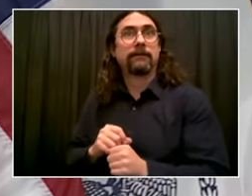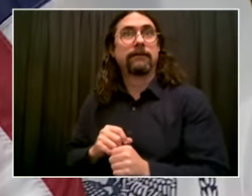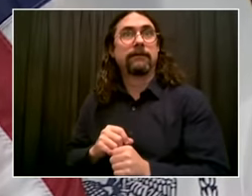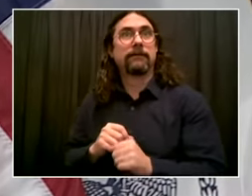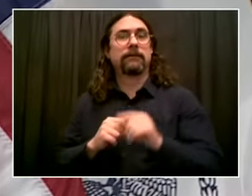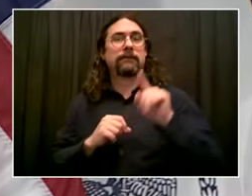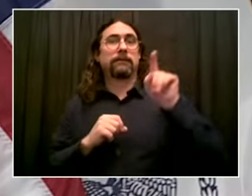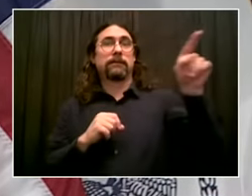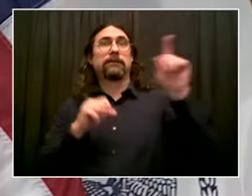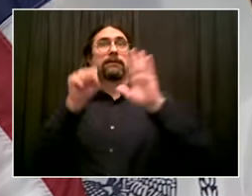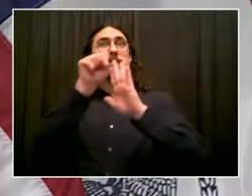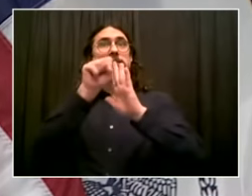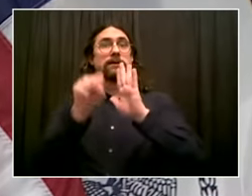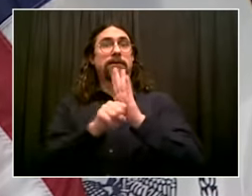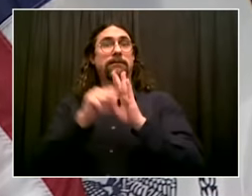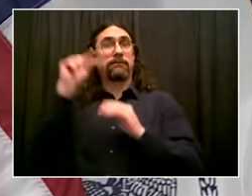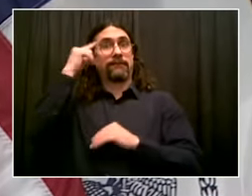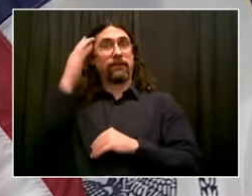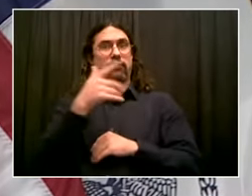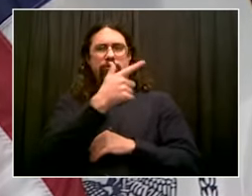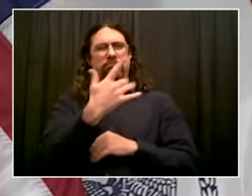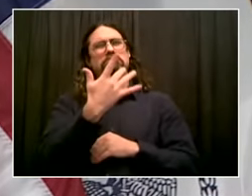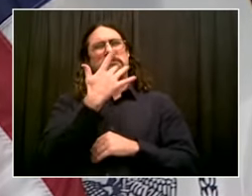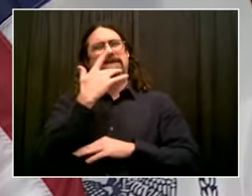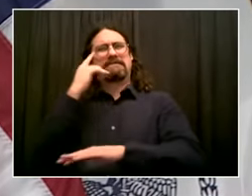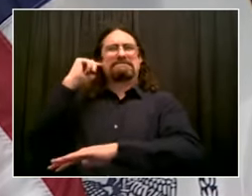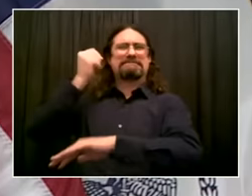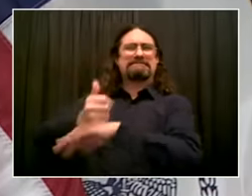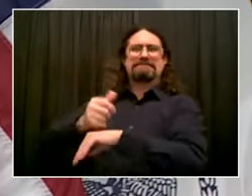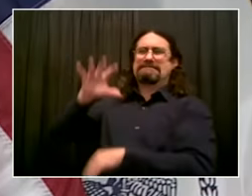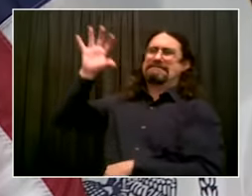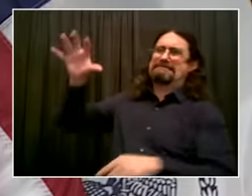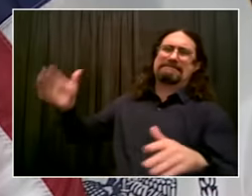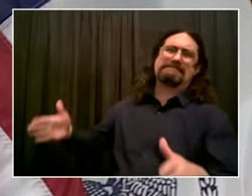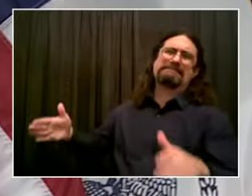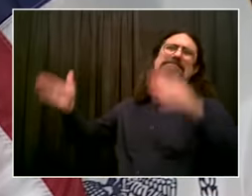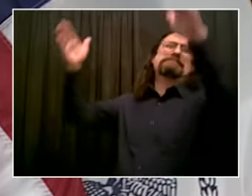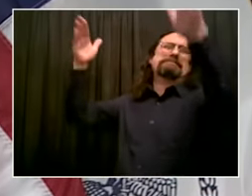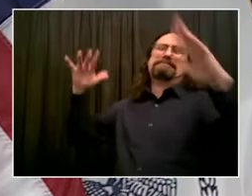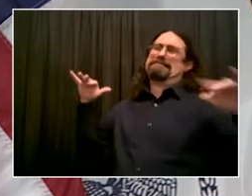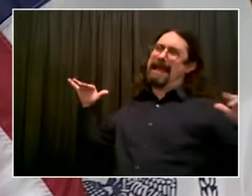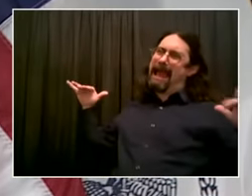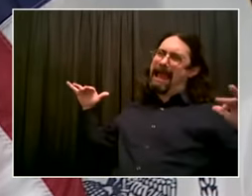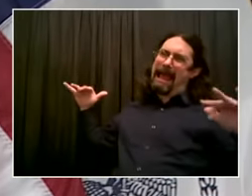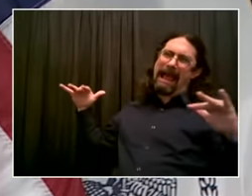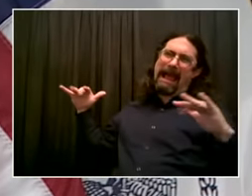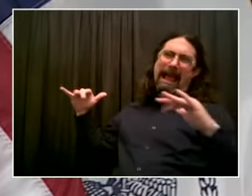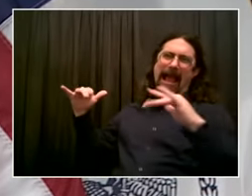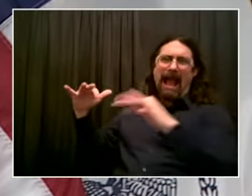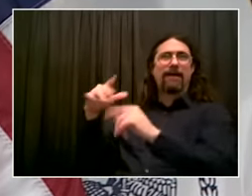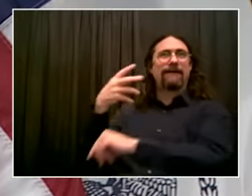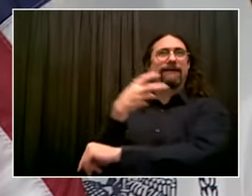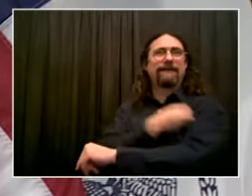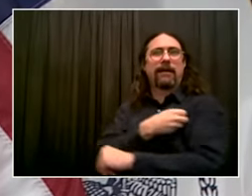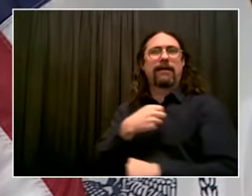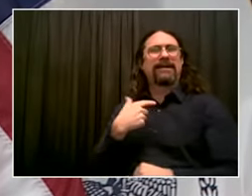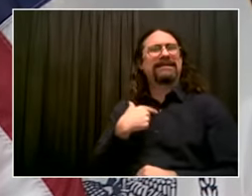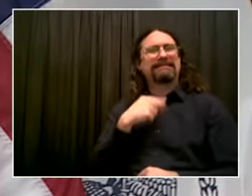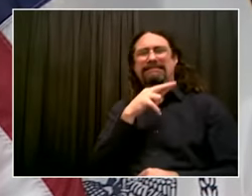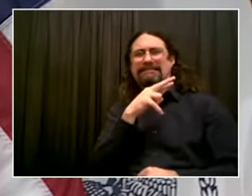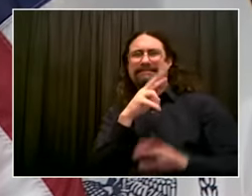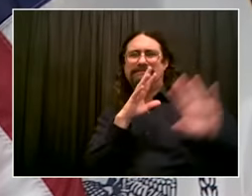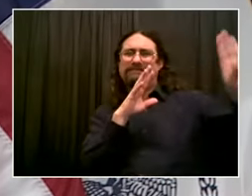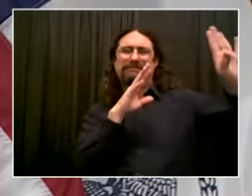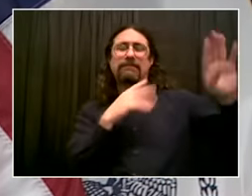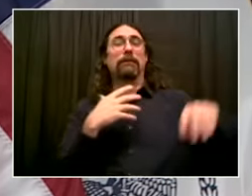is exacerbating the disparity problem. The information we gave you about Javits and Aqueduct proves that